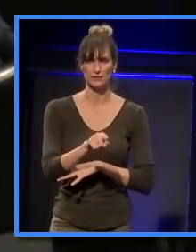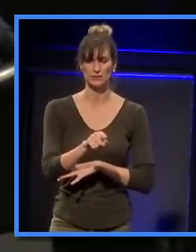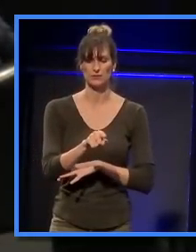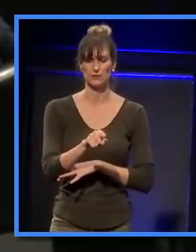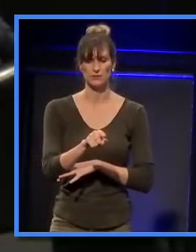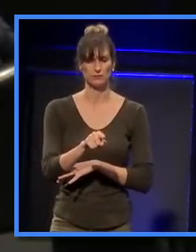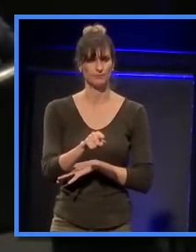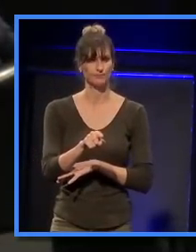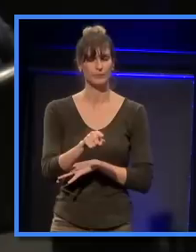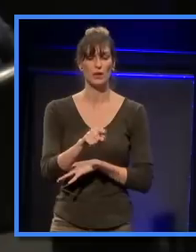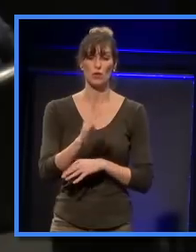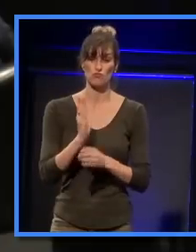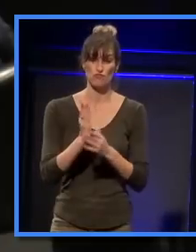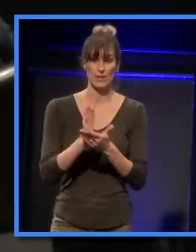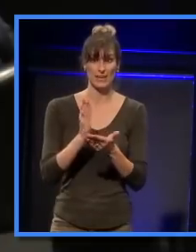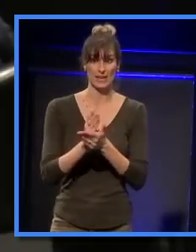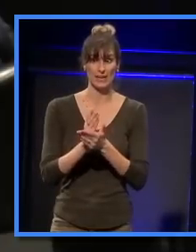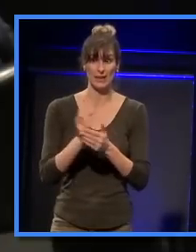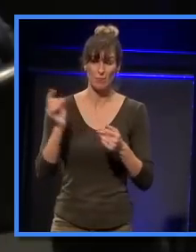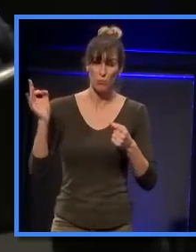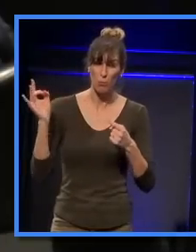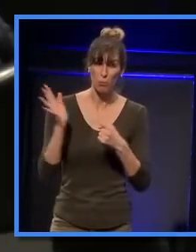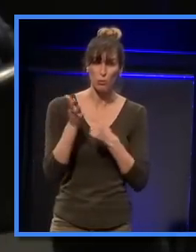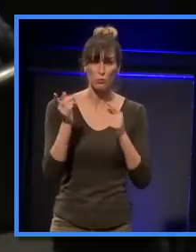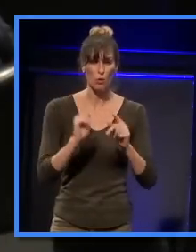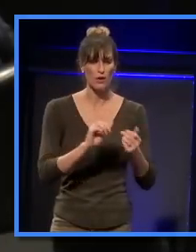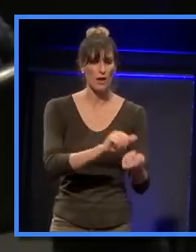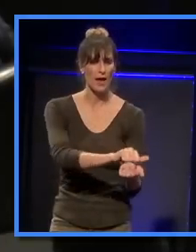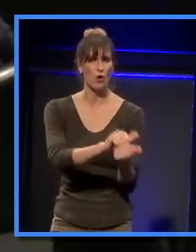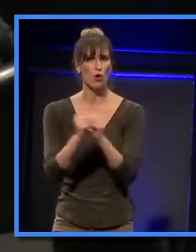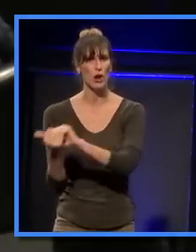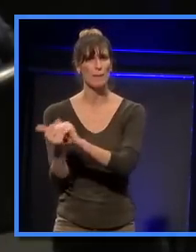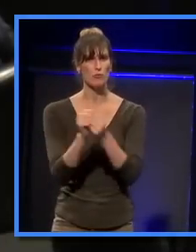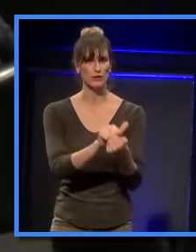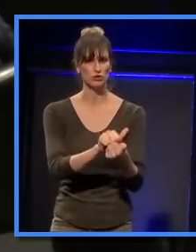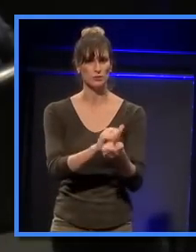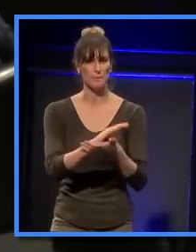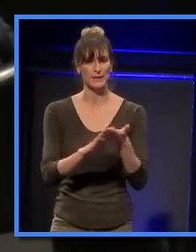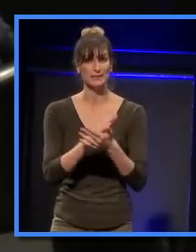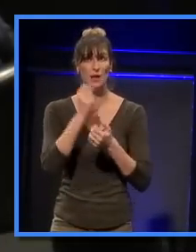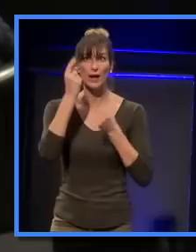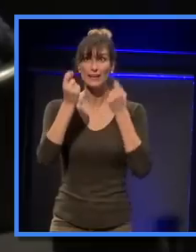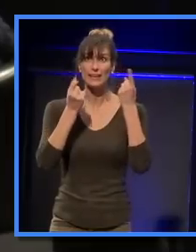it's partly about the collaboration and people's involvement in the creation of those ideas.